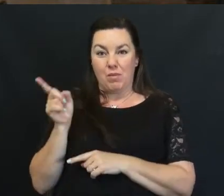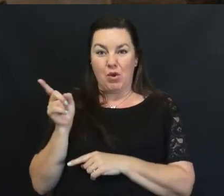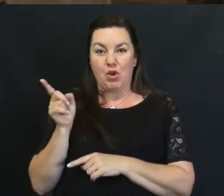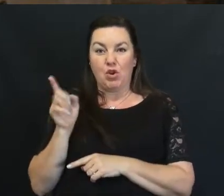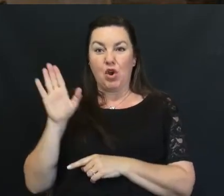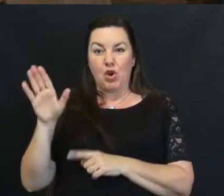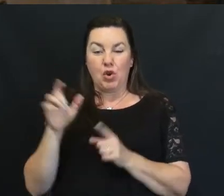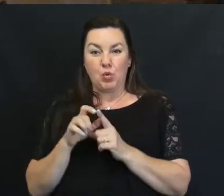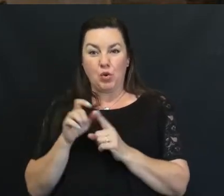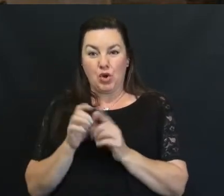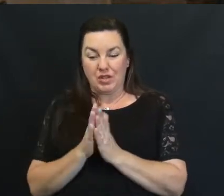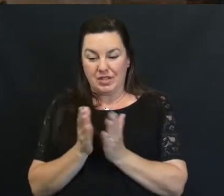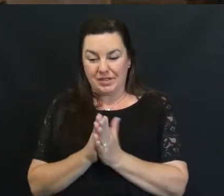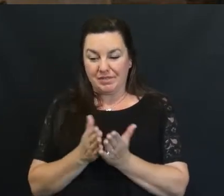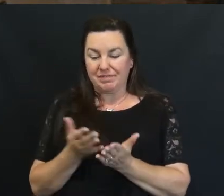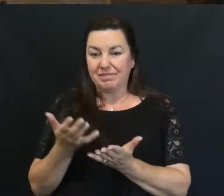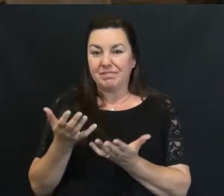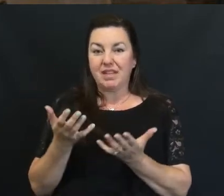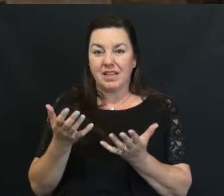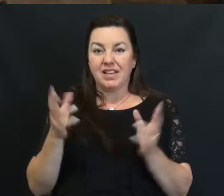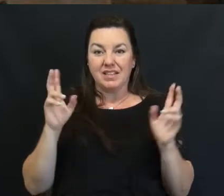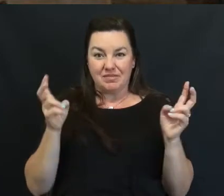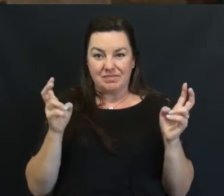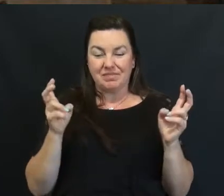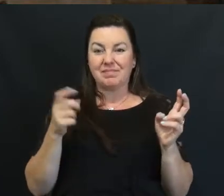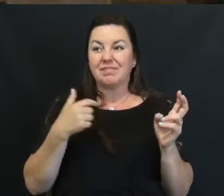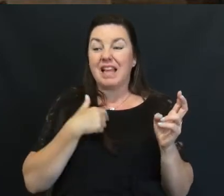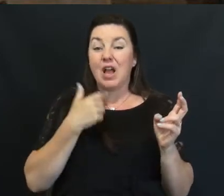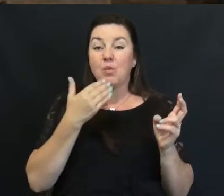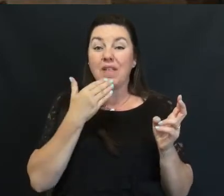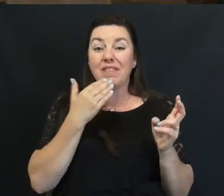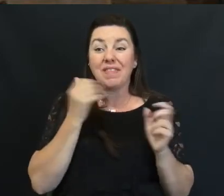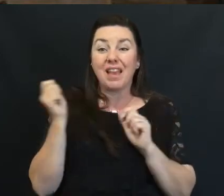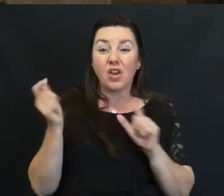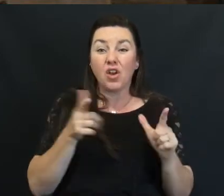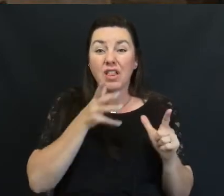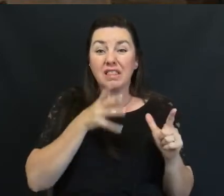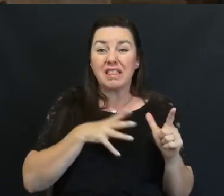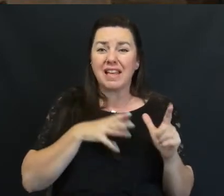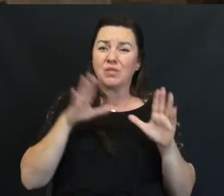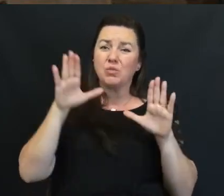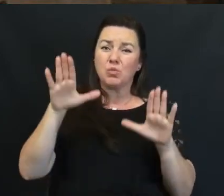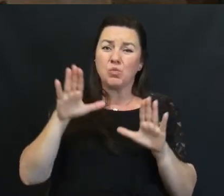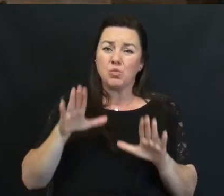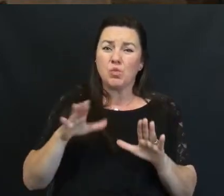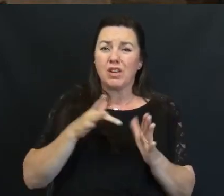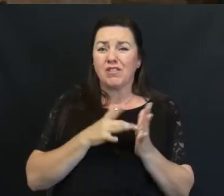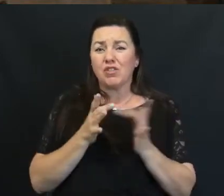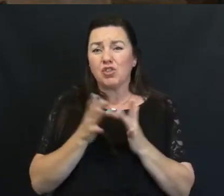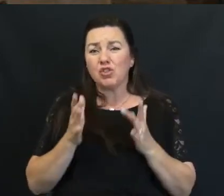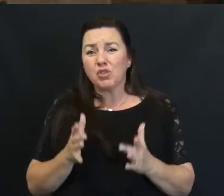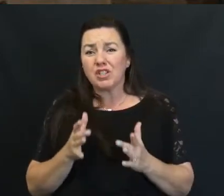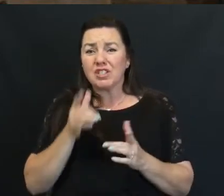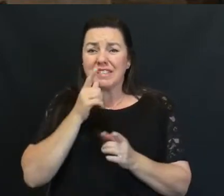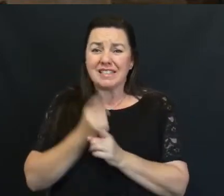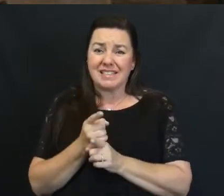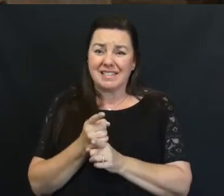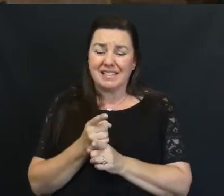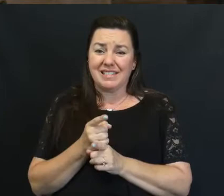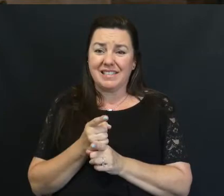hers words She says, I just want to thank all of you ladies For being such wonderful Christian sisters